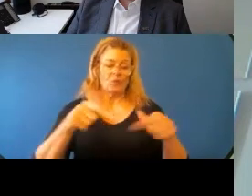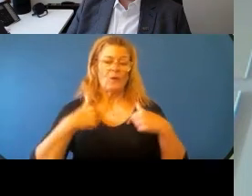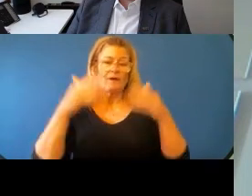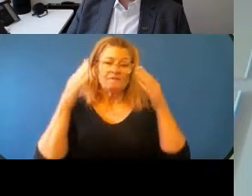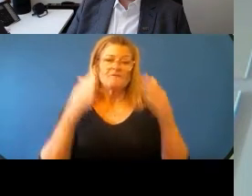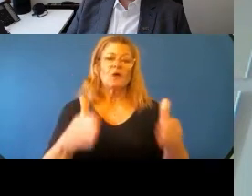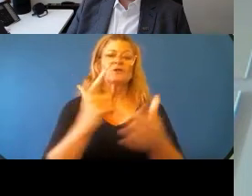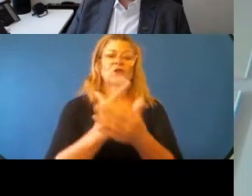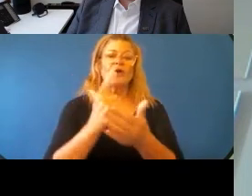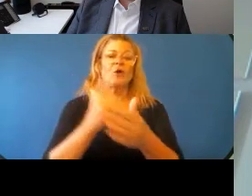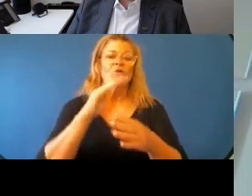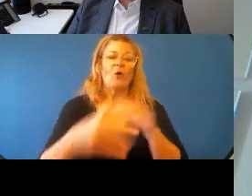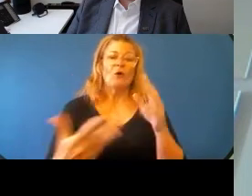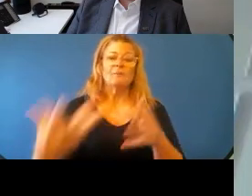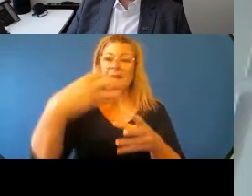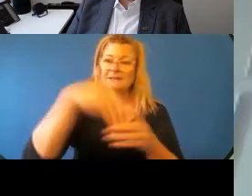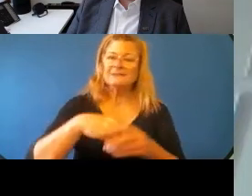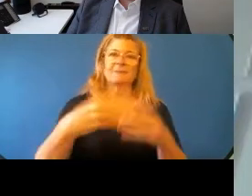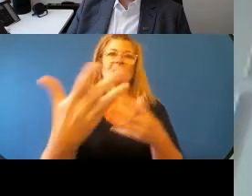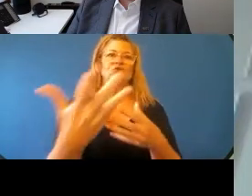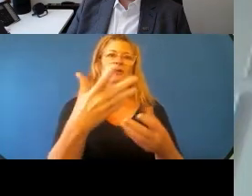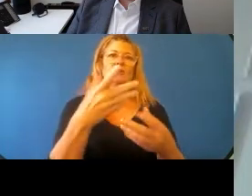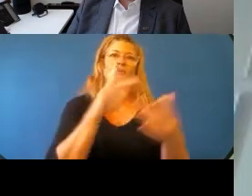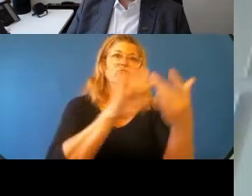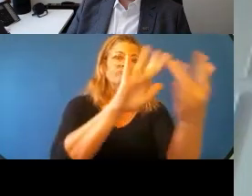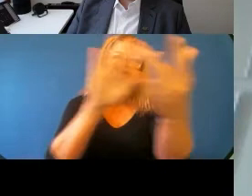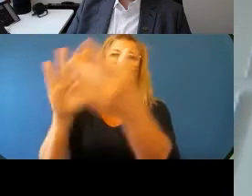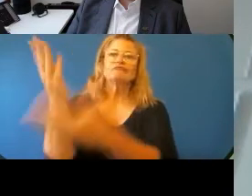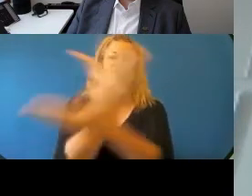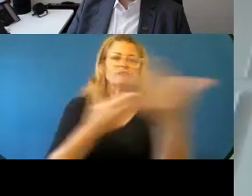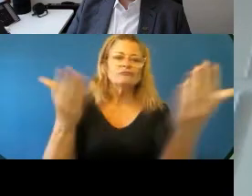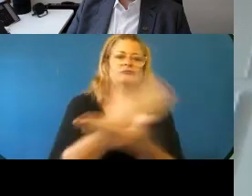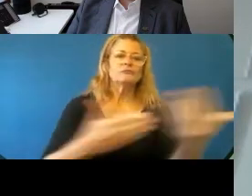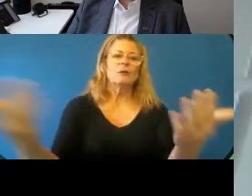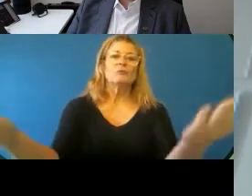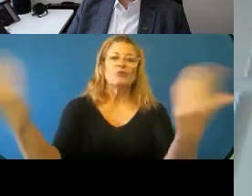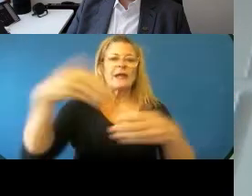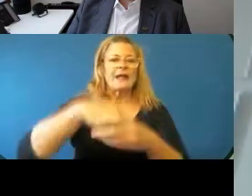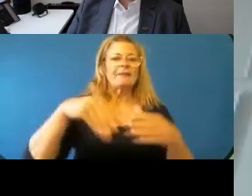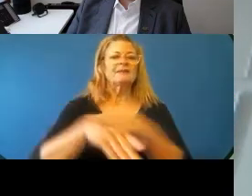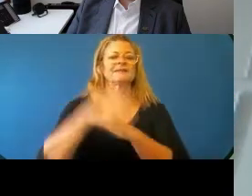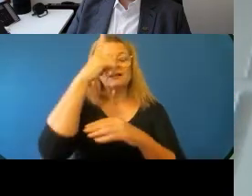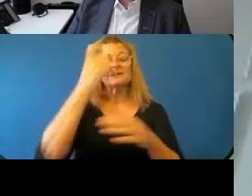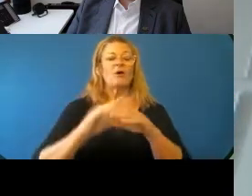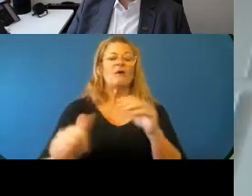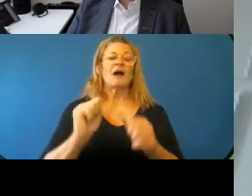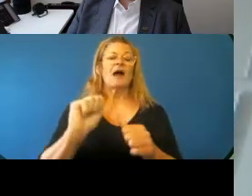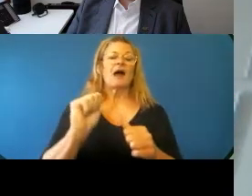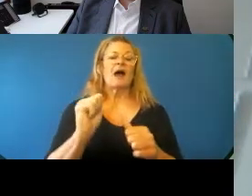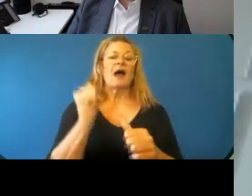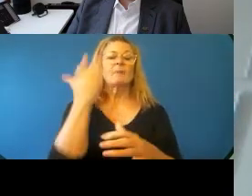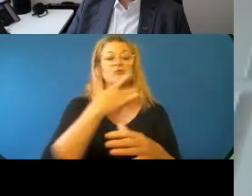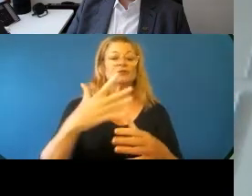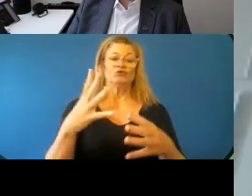participation, on consultation, on bringing in this idea of Aboriginal engagement, whereas